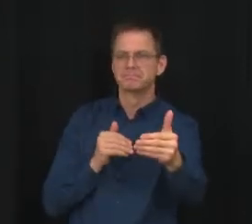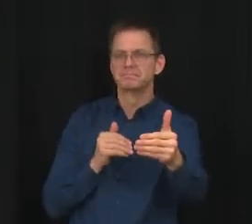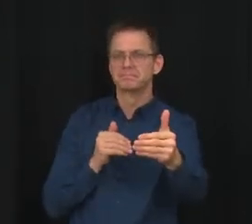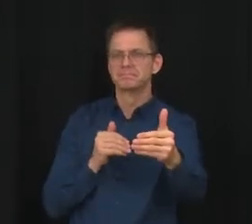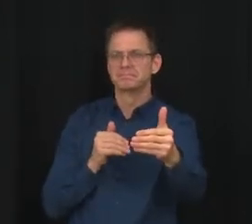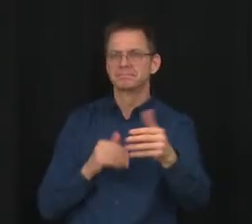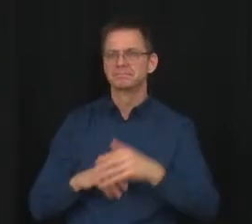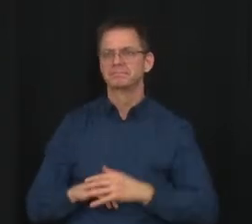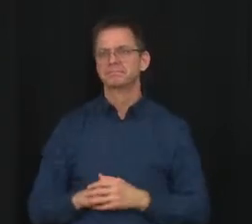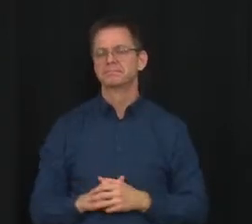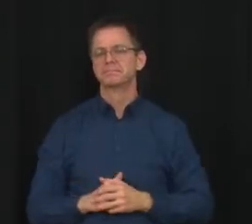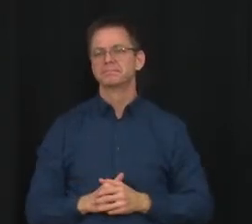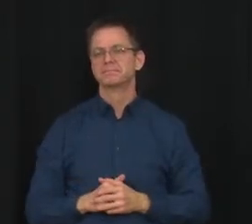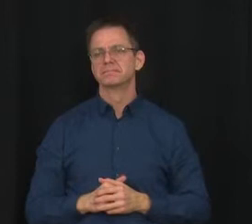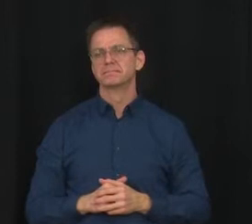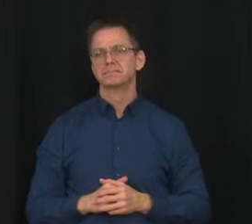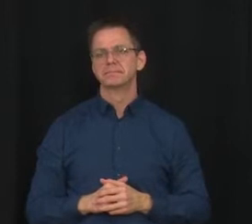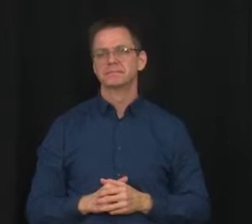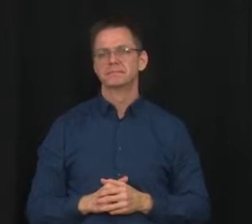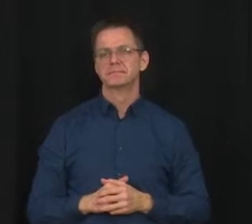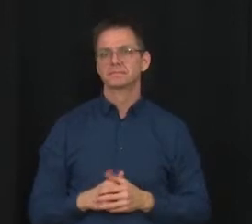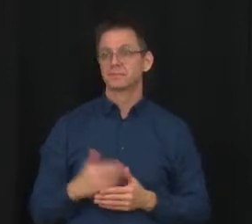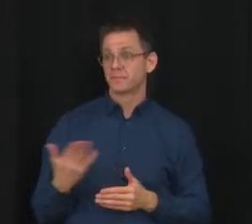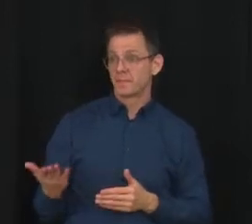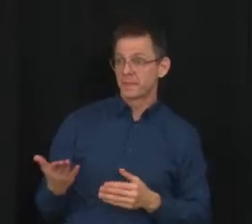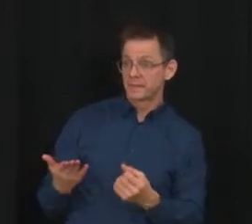Thank you, Minister. Caller, do you have a follow-up question?